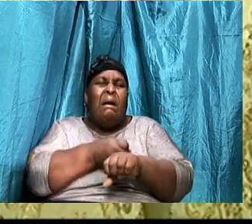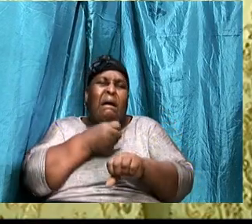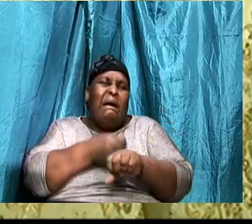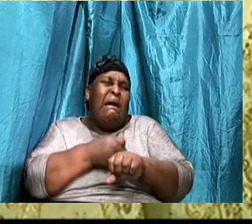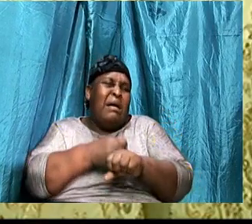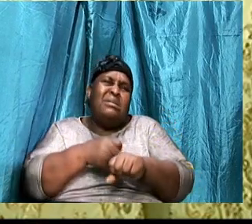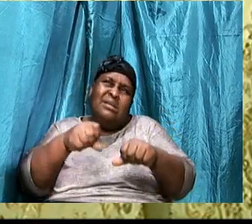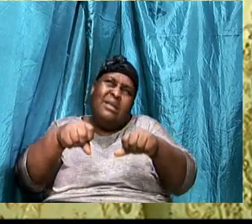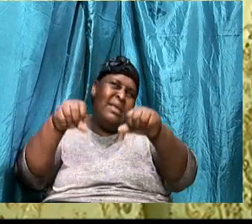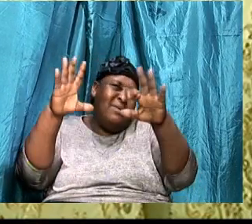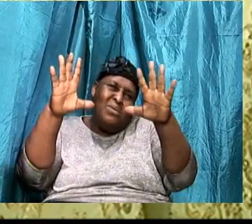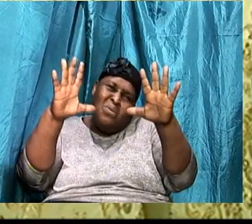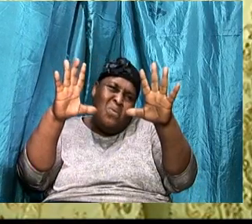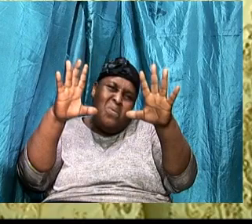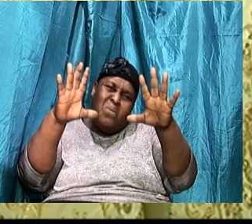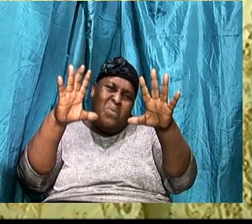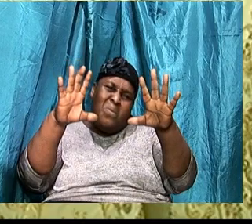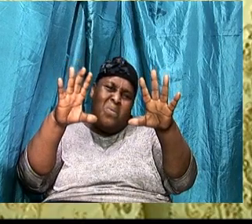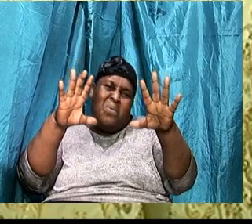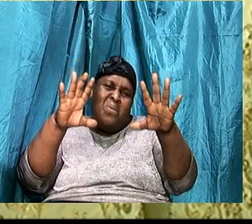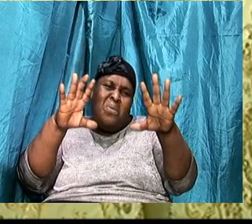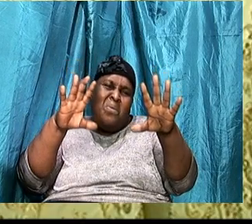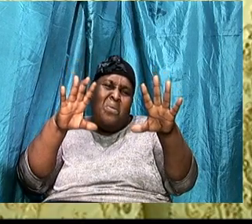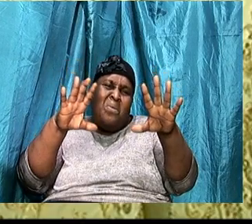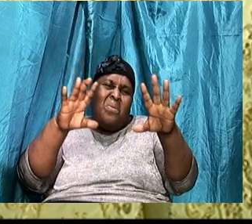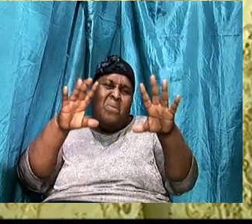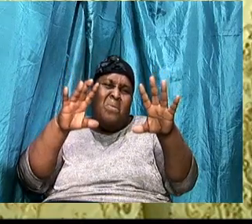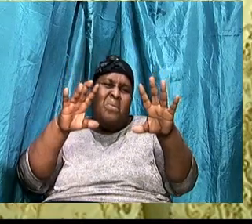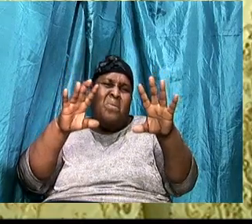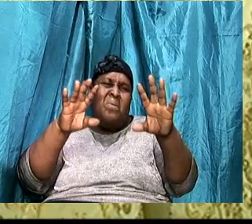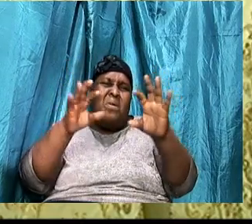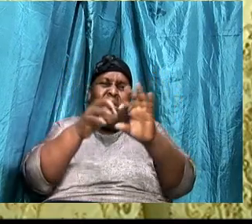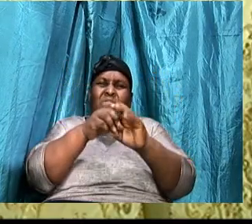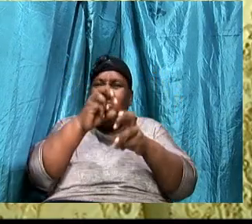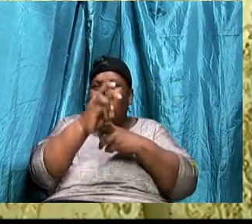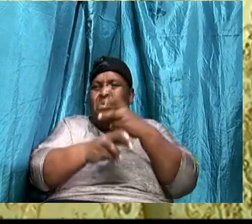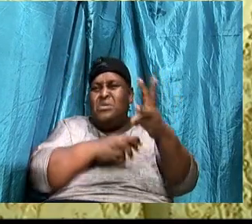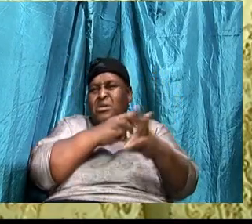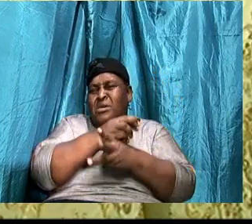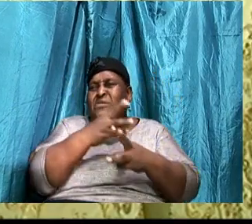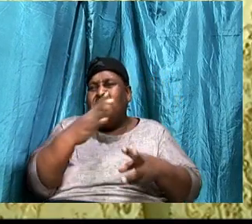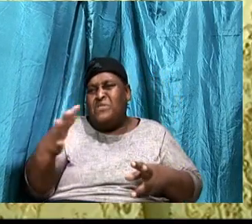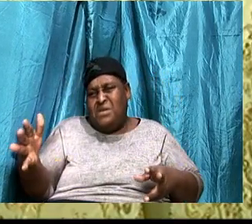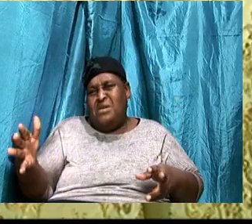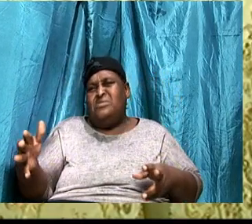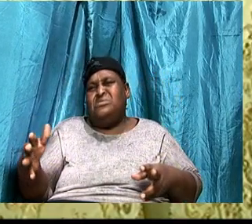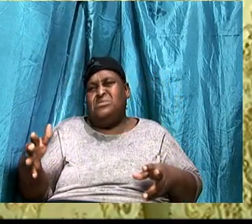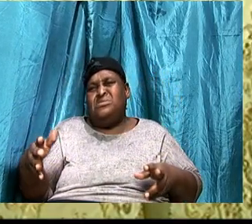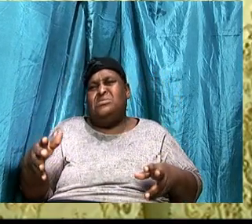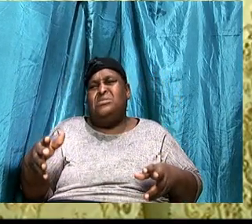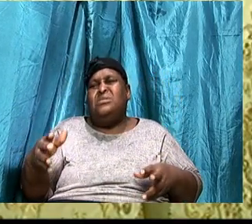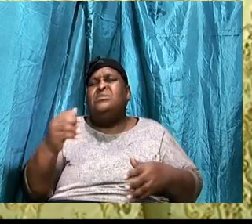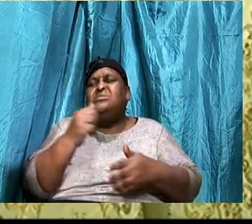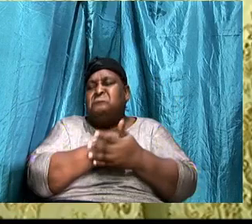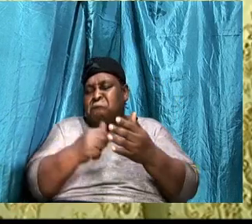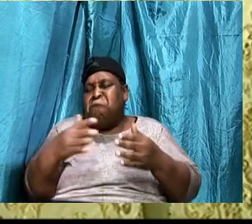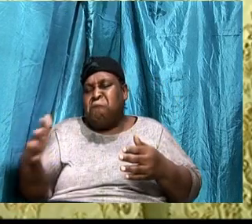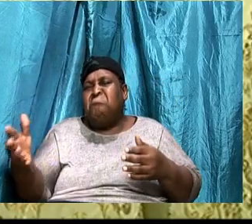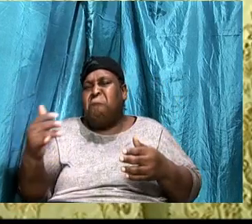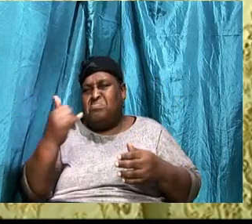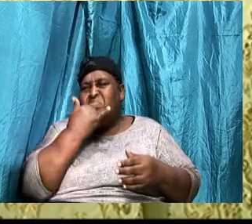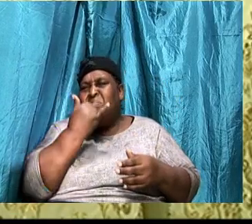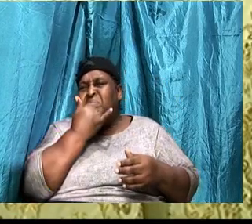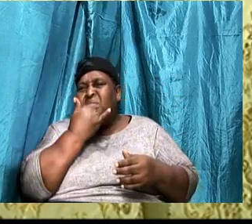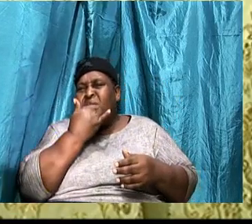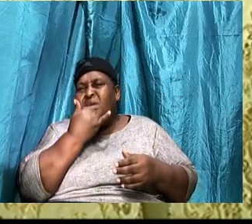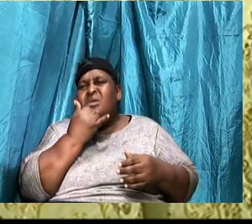some. You find that the changes that Christ wants to work in you is hard to come by. Something is wrong. You are not